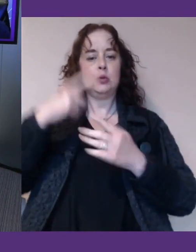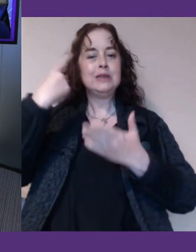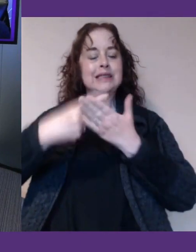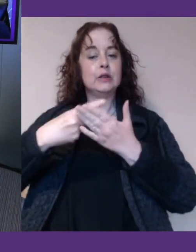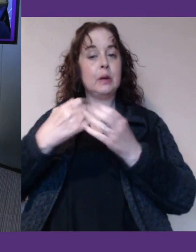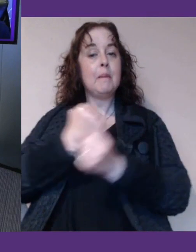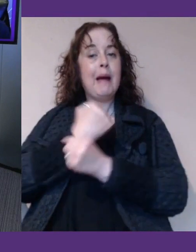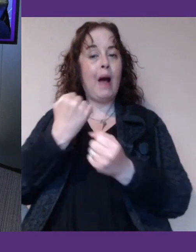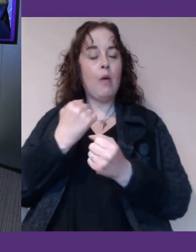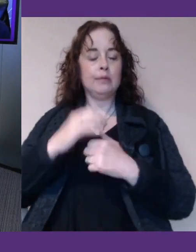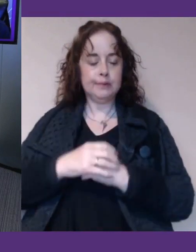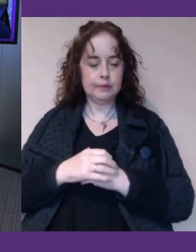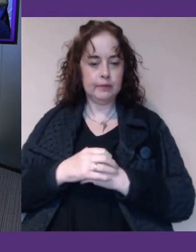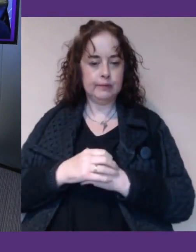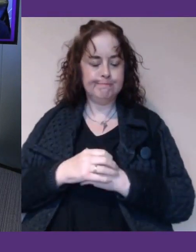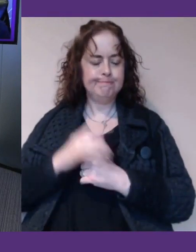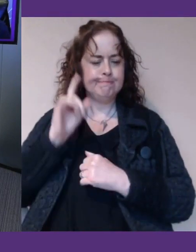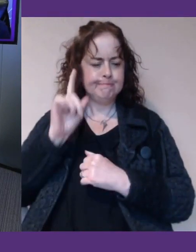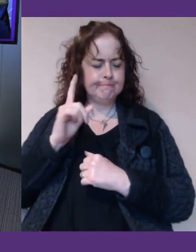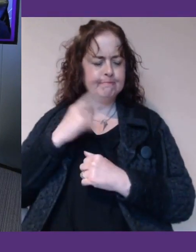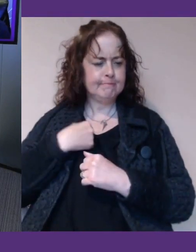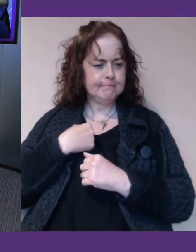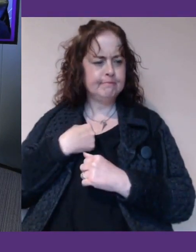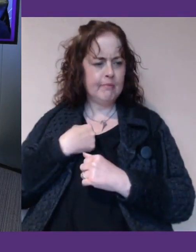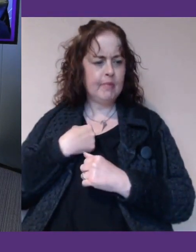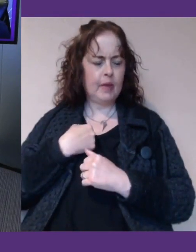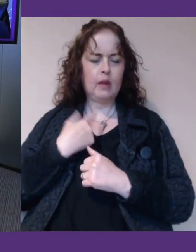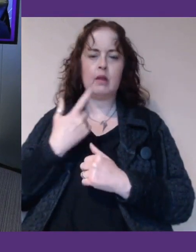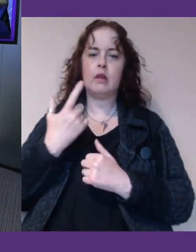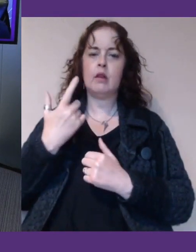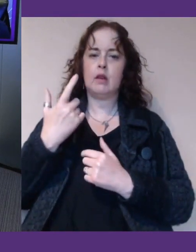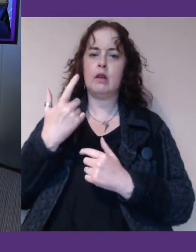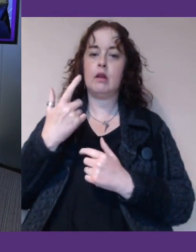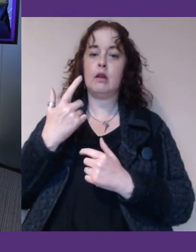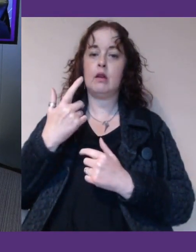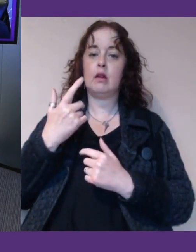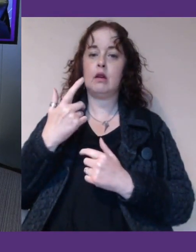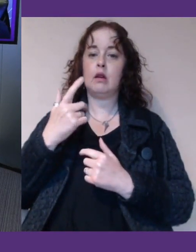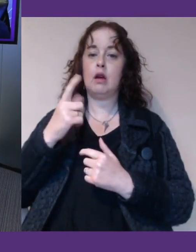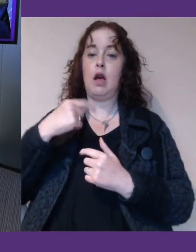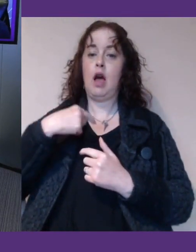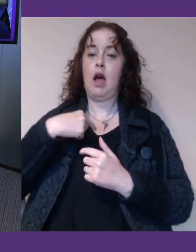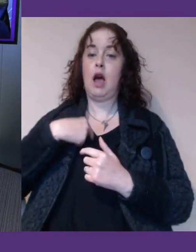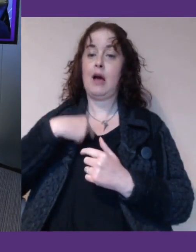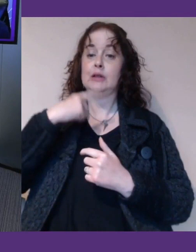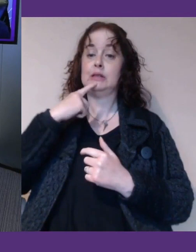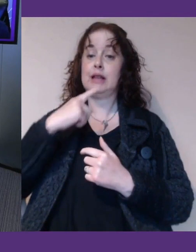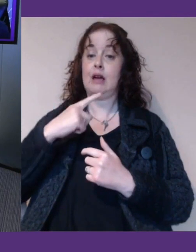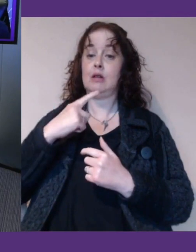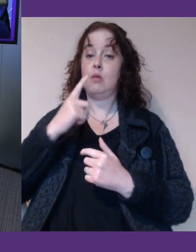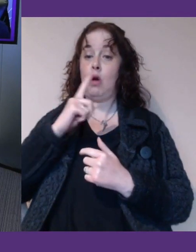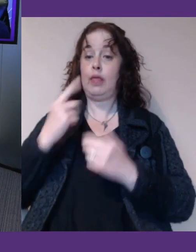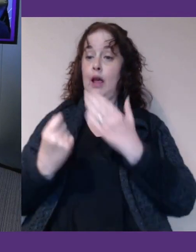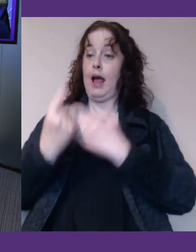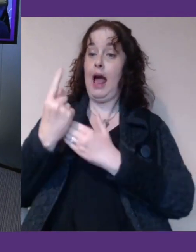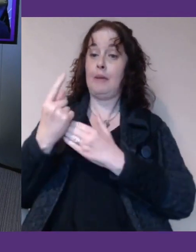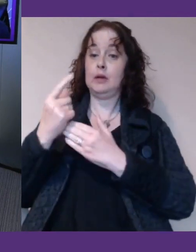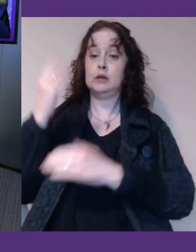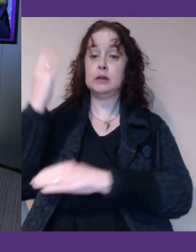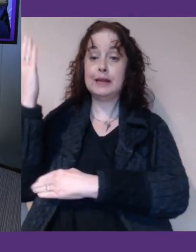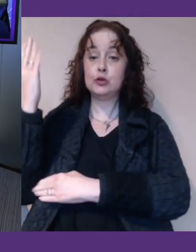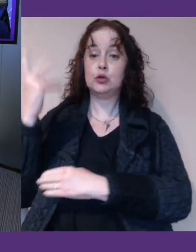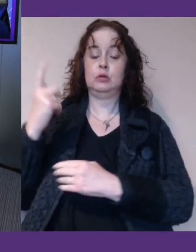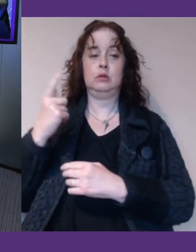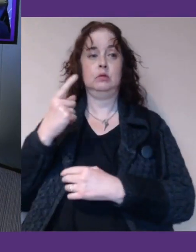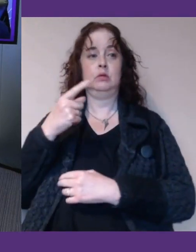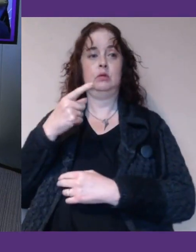one thing I would say is, one of the things that came out in the speech was that the minister reiterated